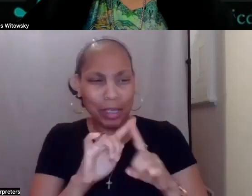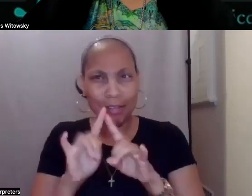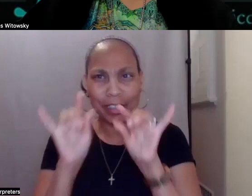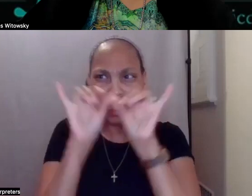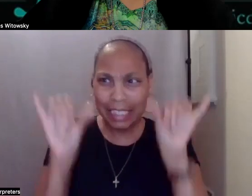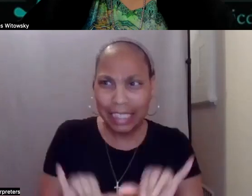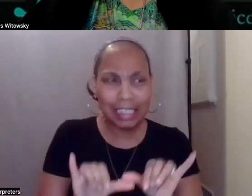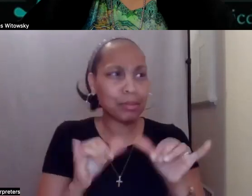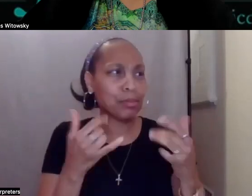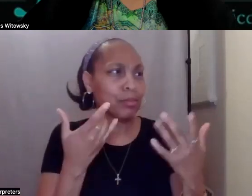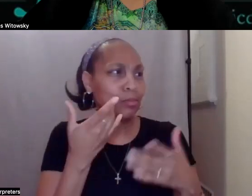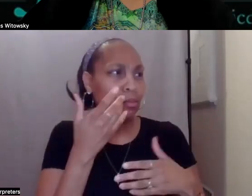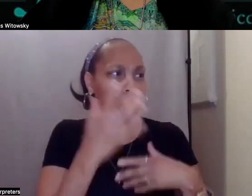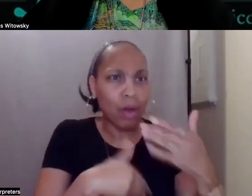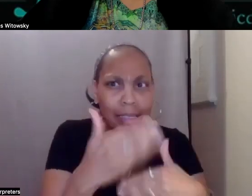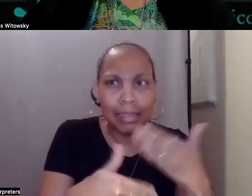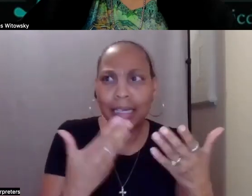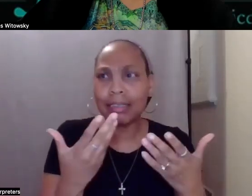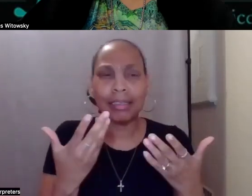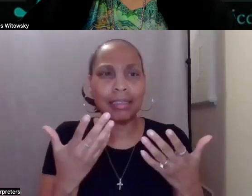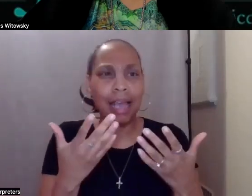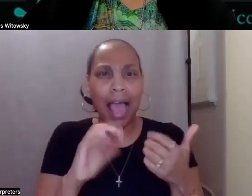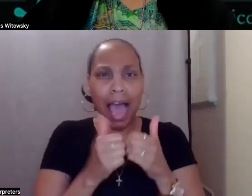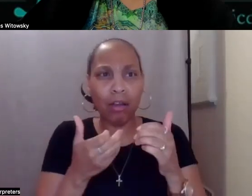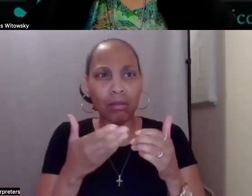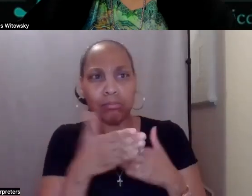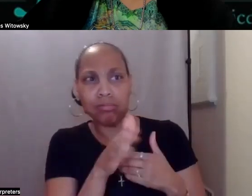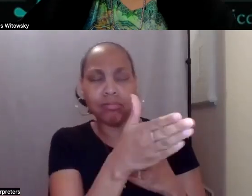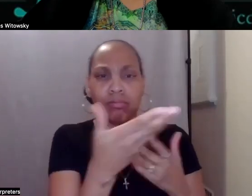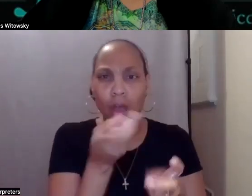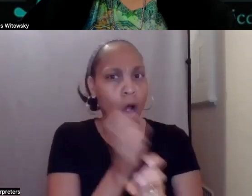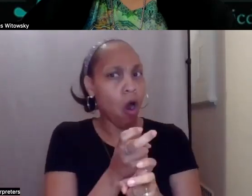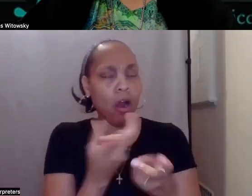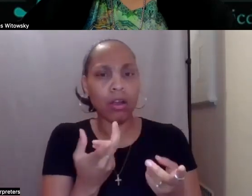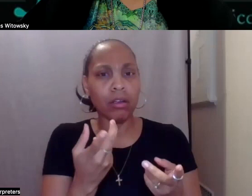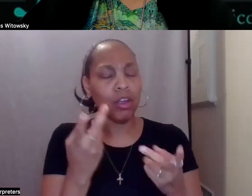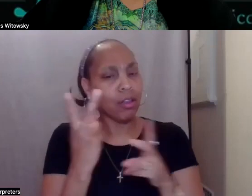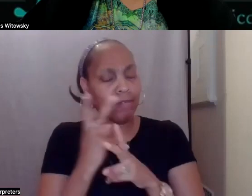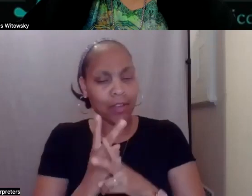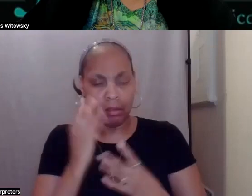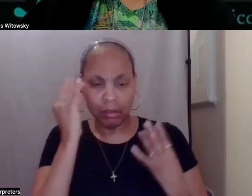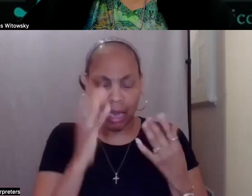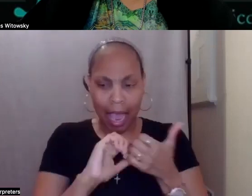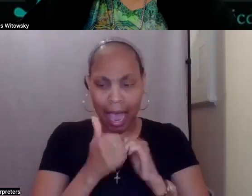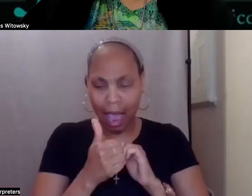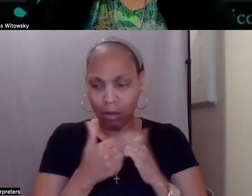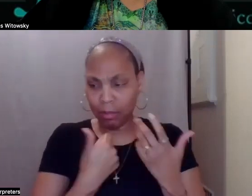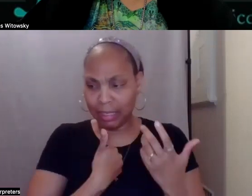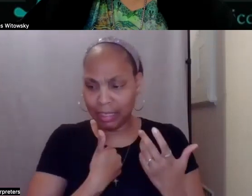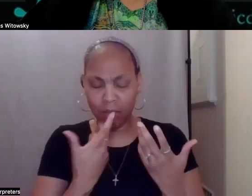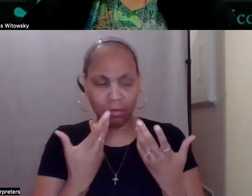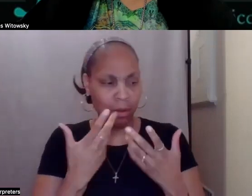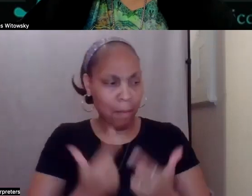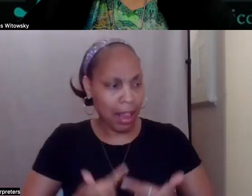And you have to kind of figure out, what am I going to do to make my life as independent and as straightforward as possible